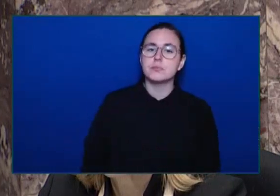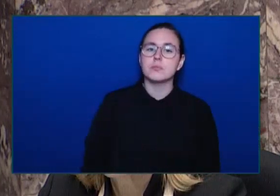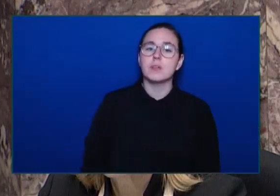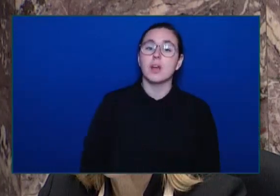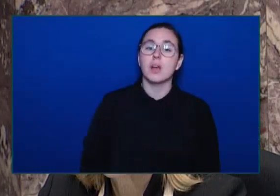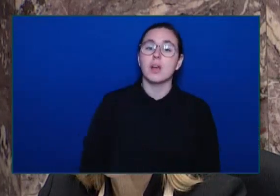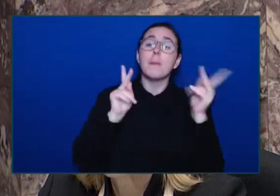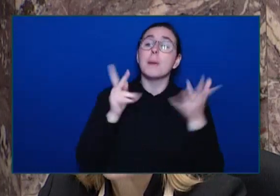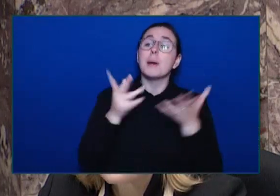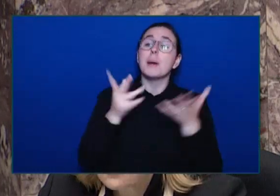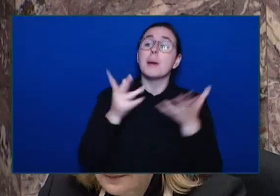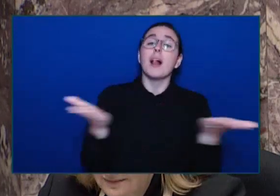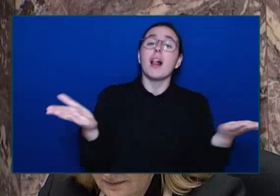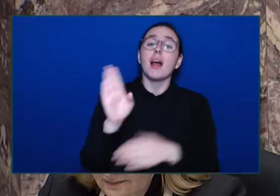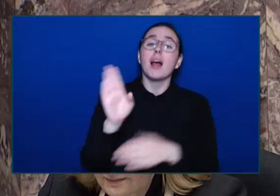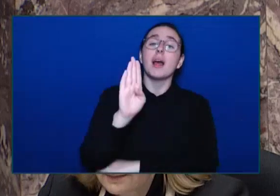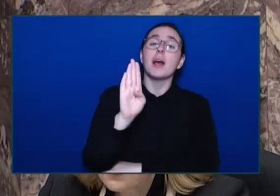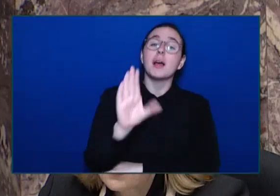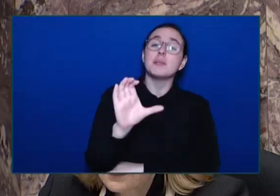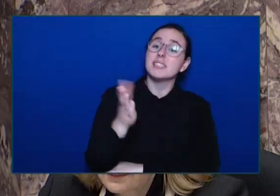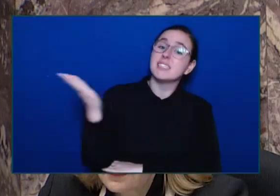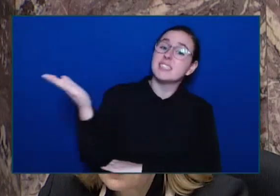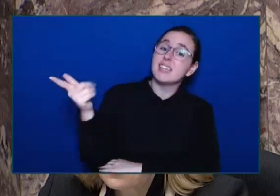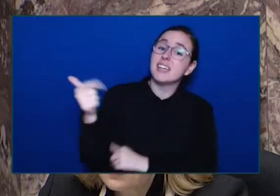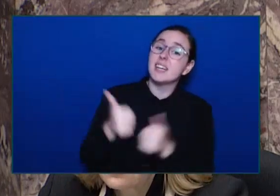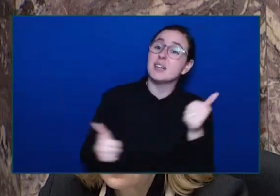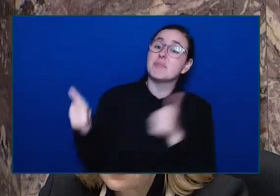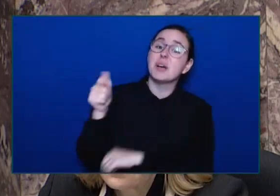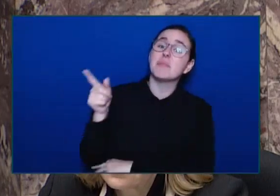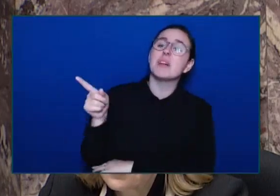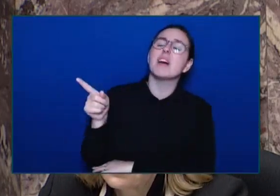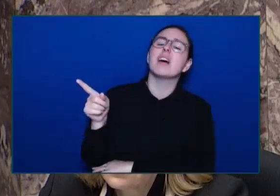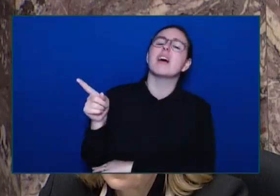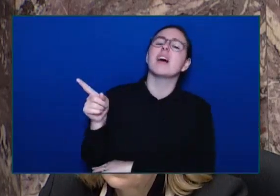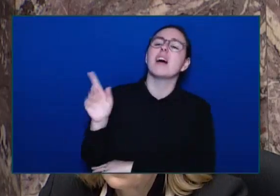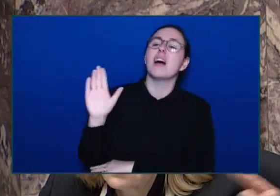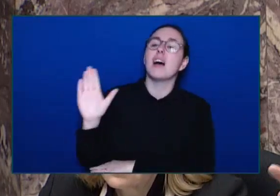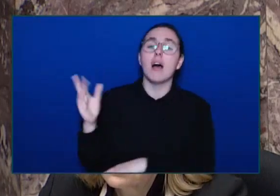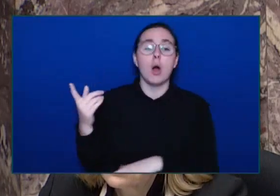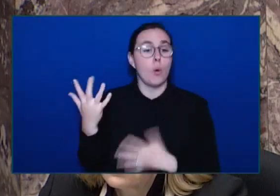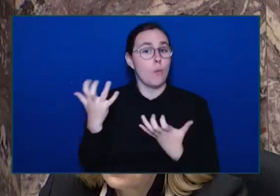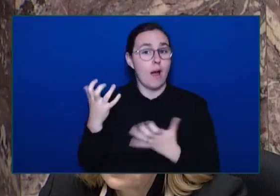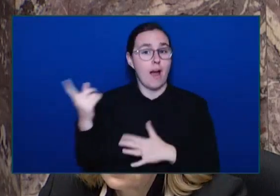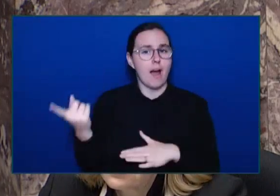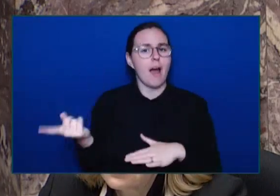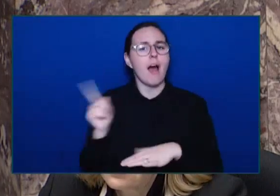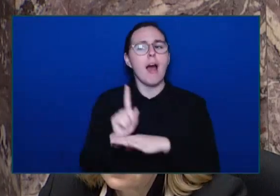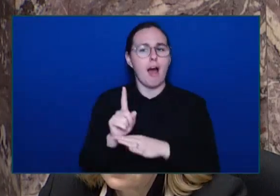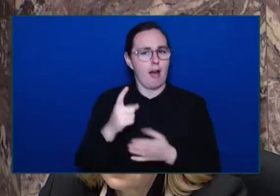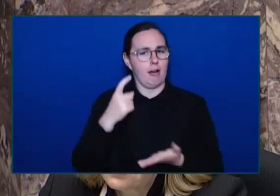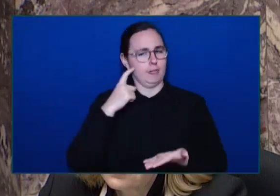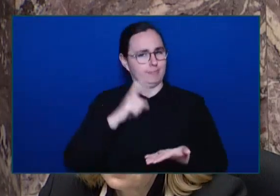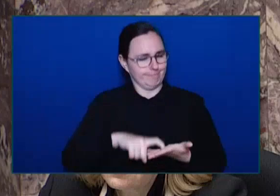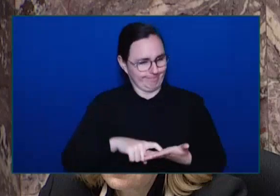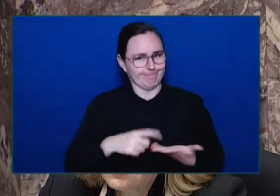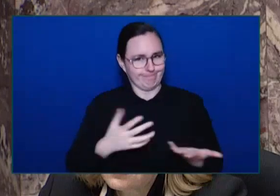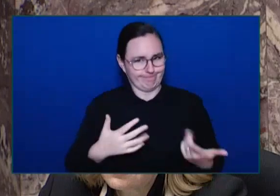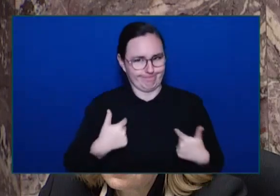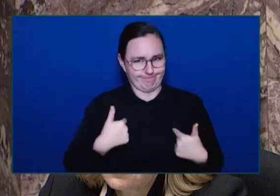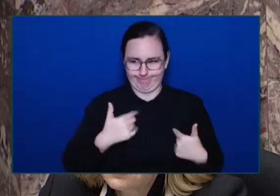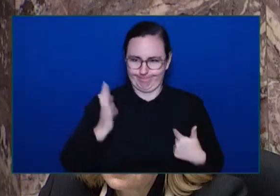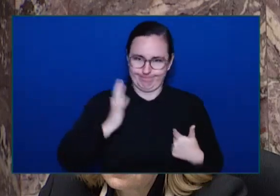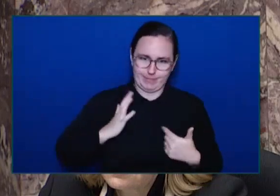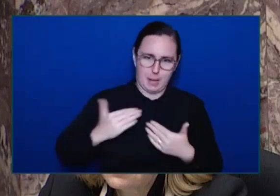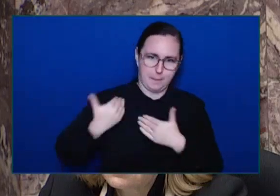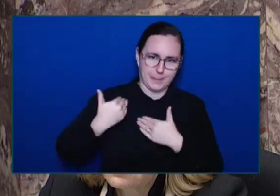today And acknowledge That he was the minister responsible While mismanagement was taking place At BC